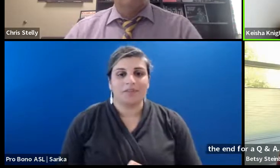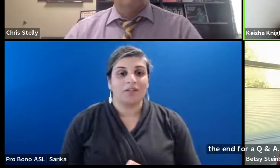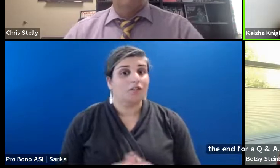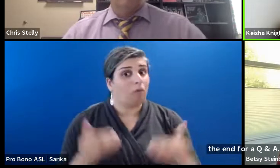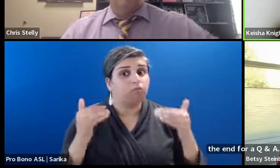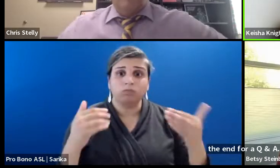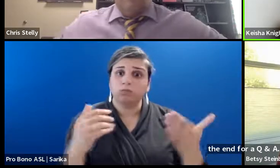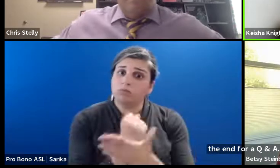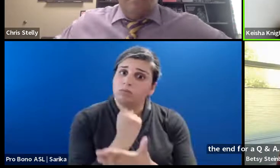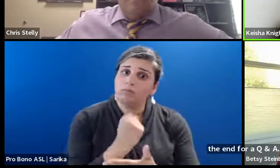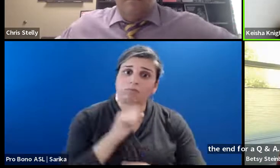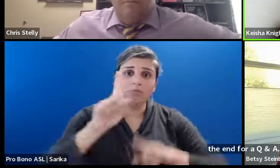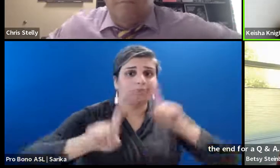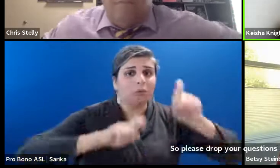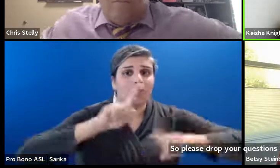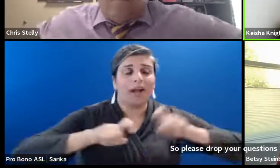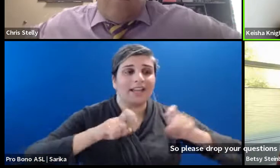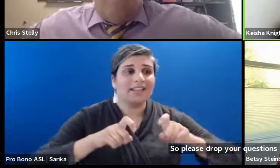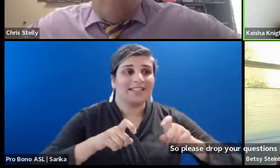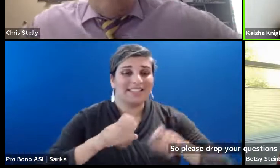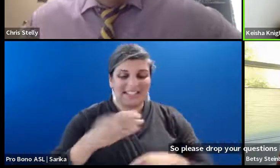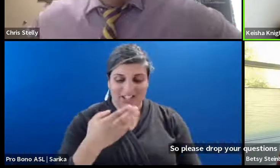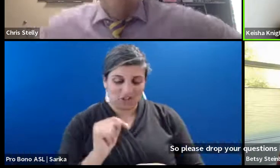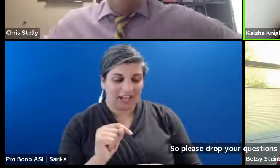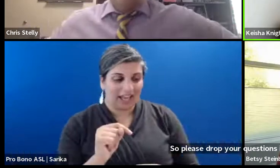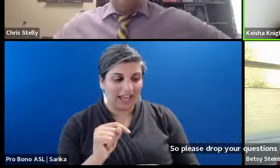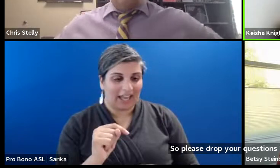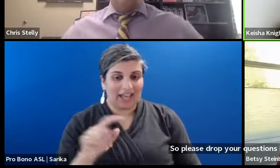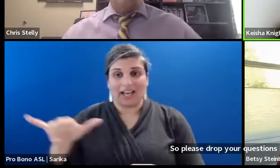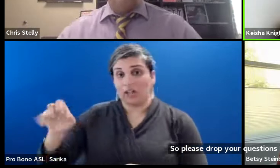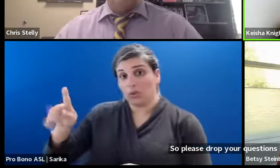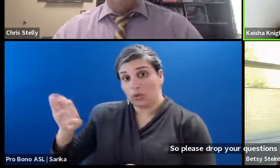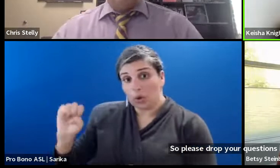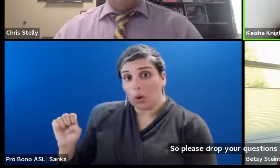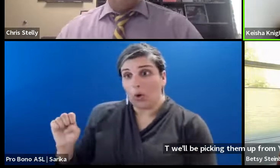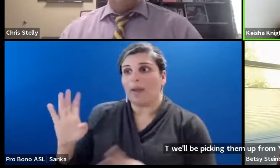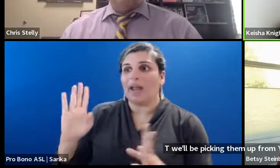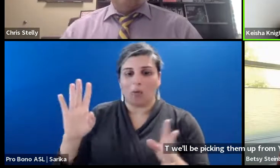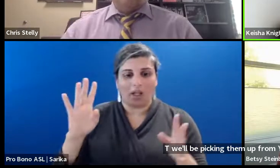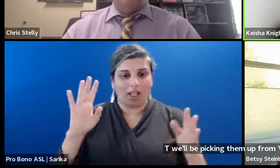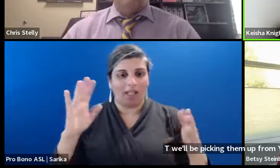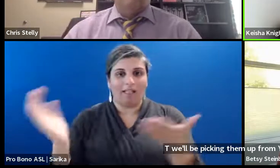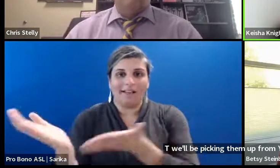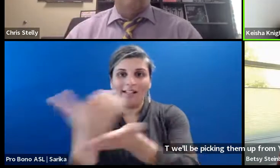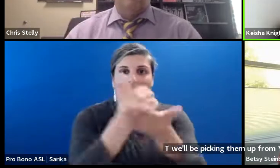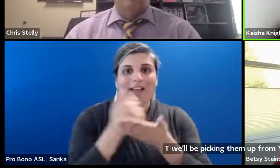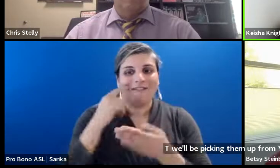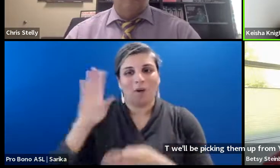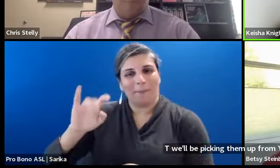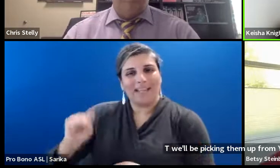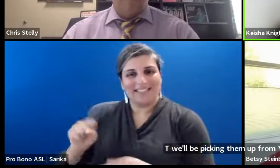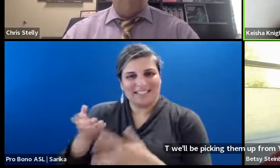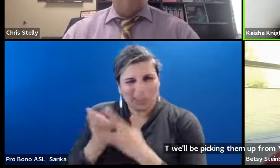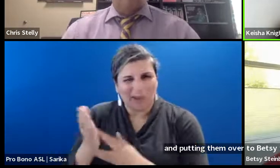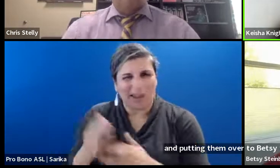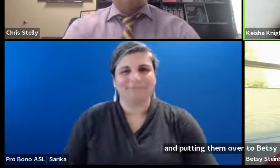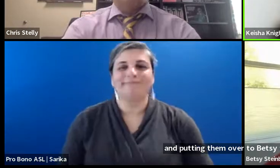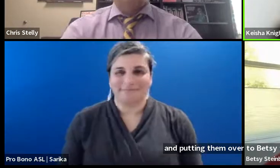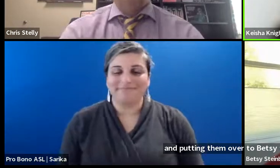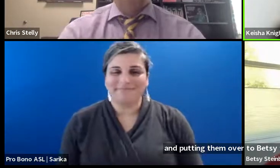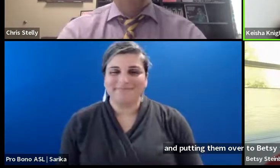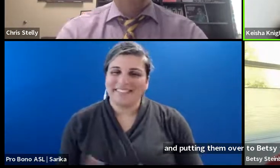the chat. We'll be picking them up from YouTube Live and putting them over to Betsy throughout. All right. Thank you all so much for being here.